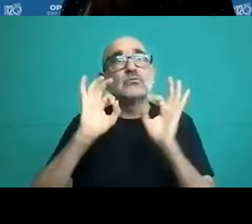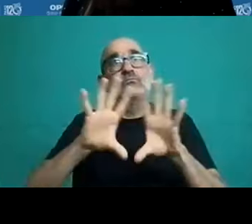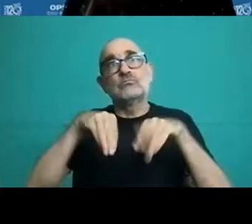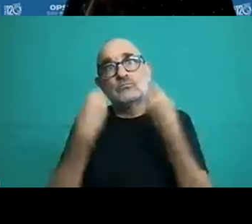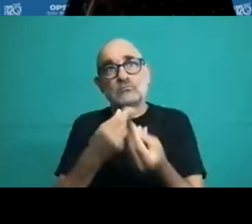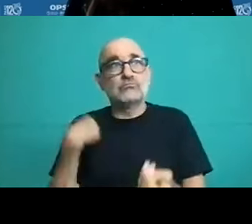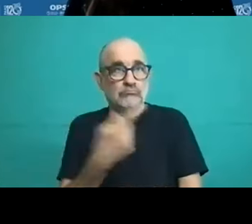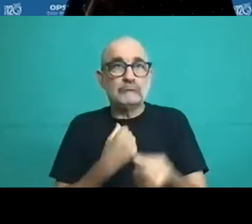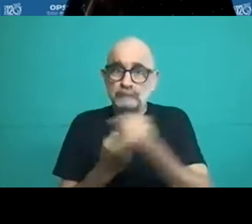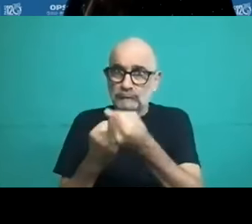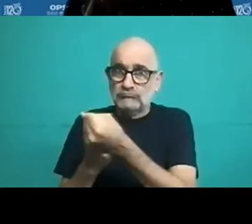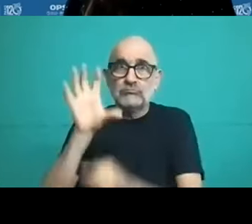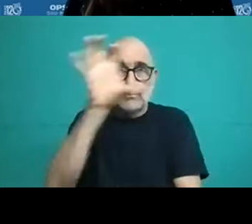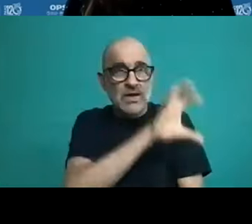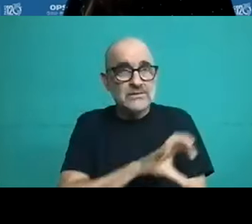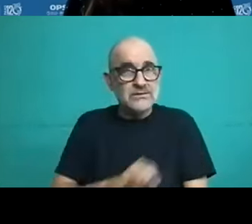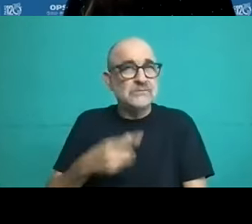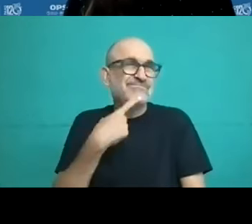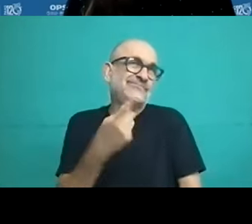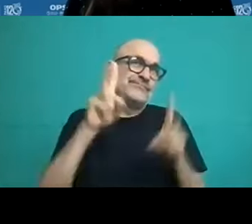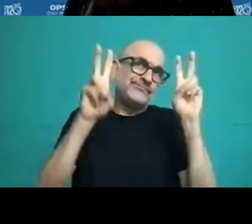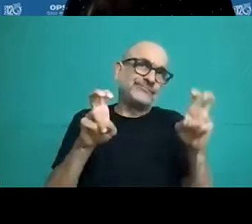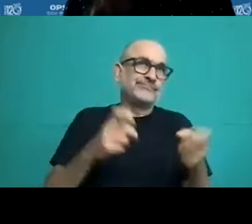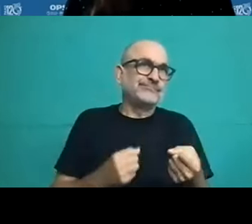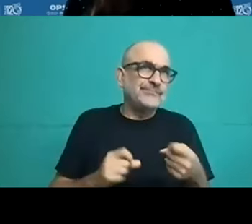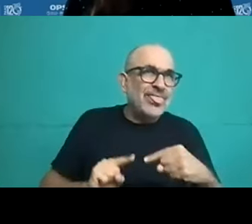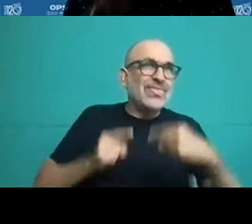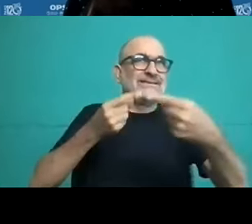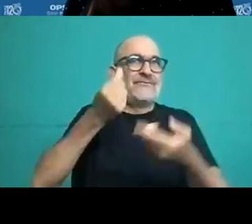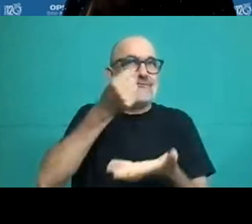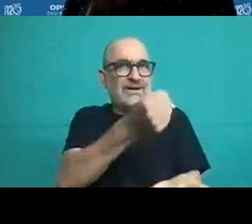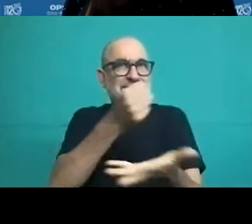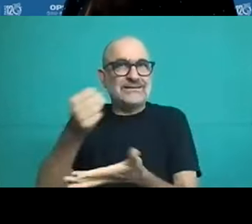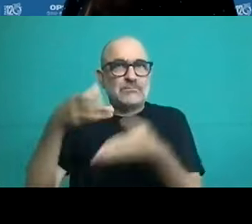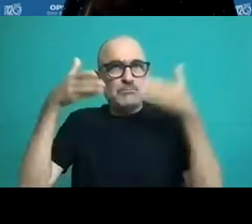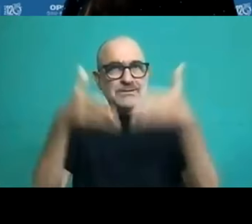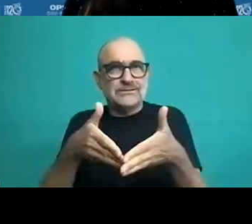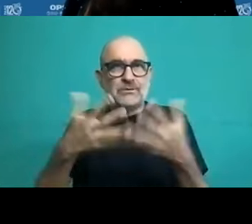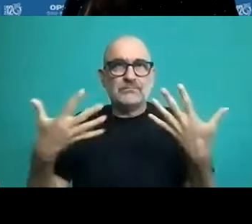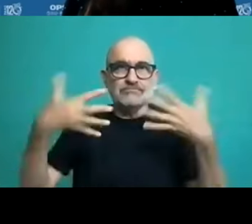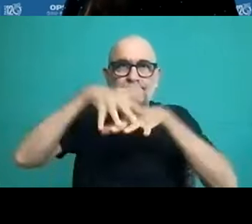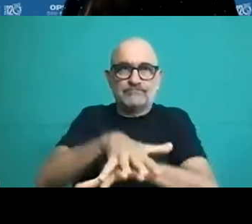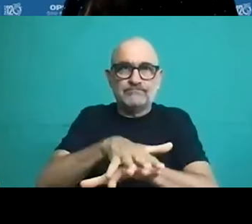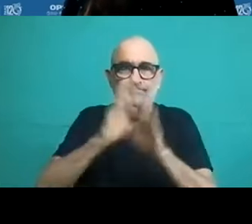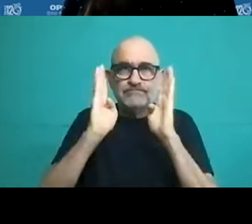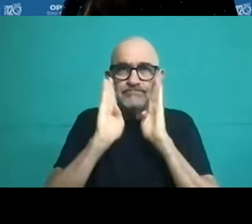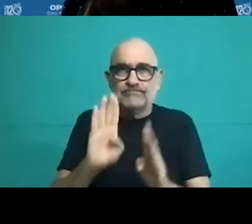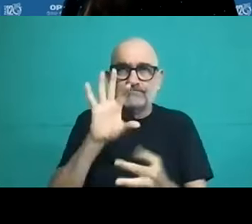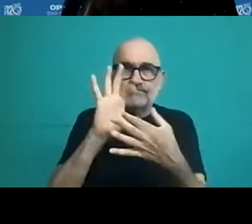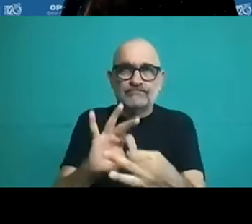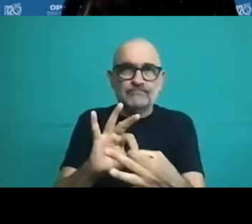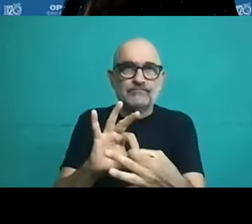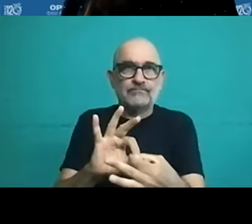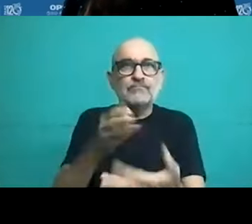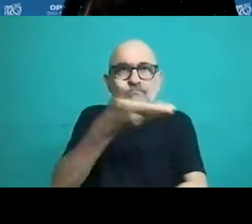support in many countries, the mechanisms that do address the financing issues from a comprehensive view, but also